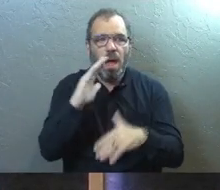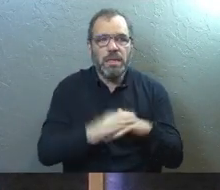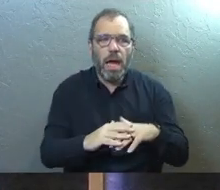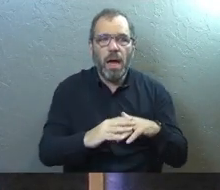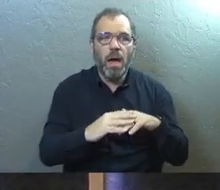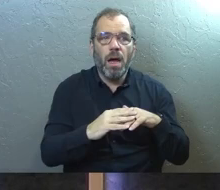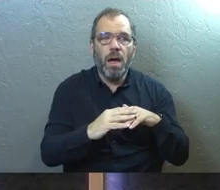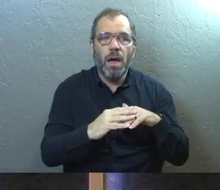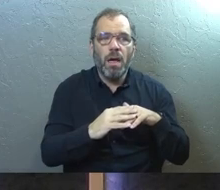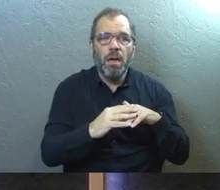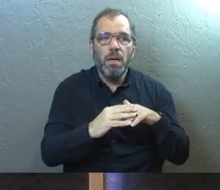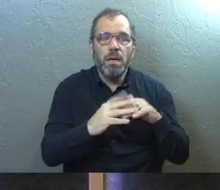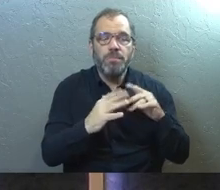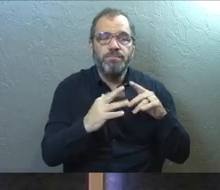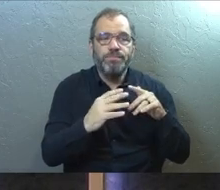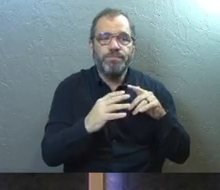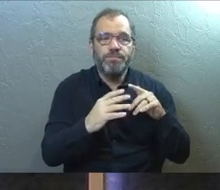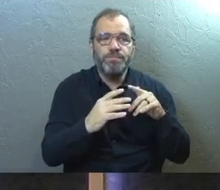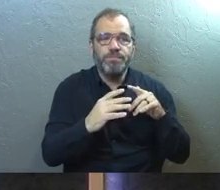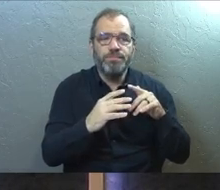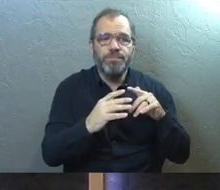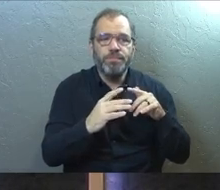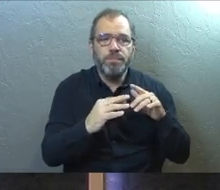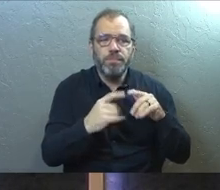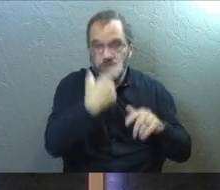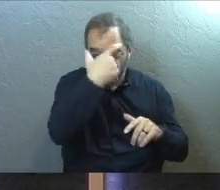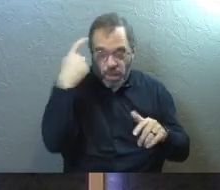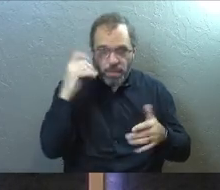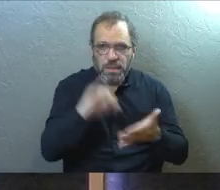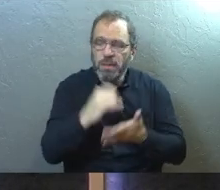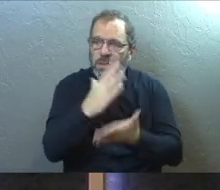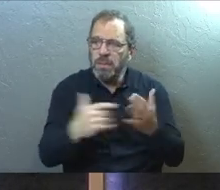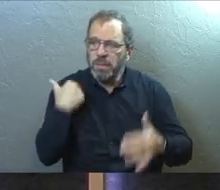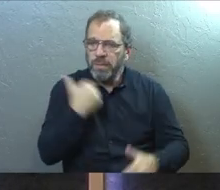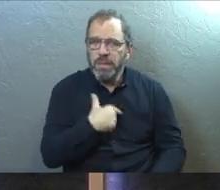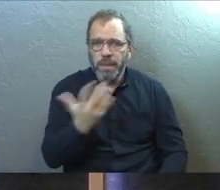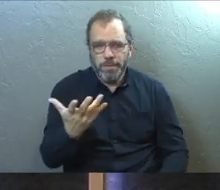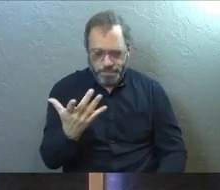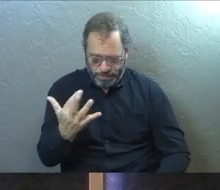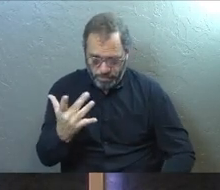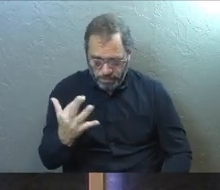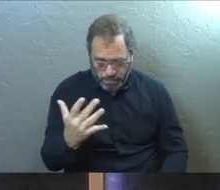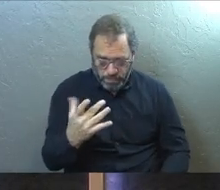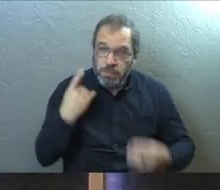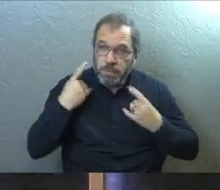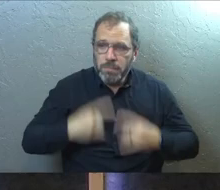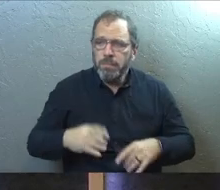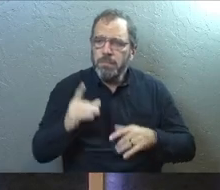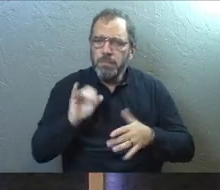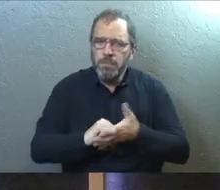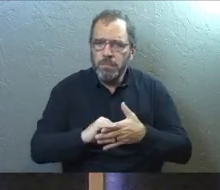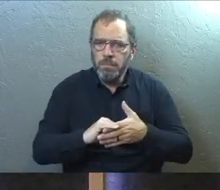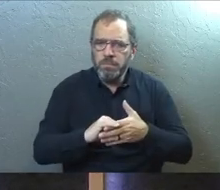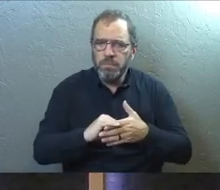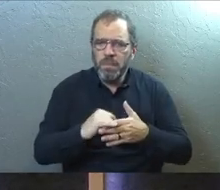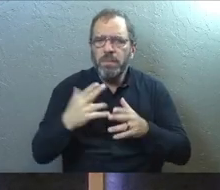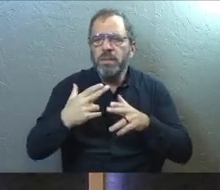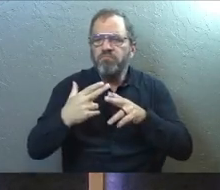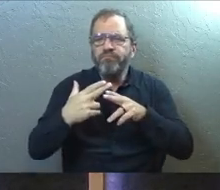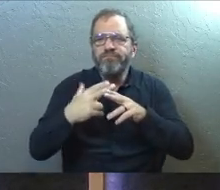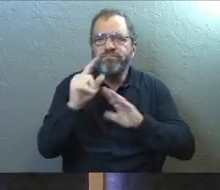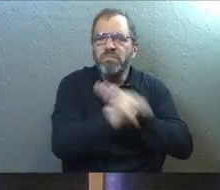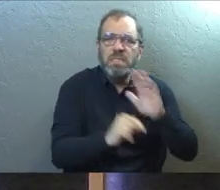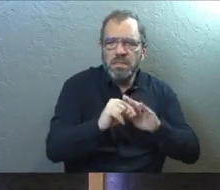trauma that we experienced from the past and we can't get free of it. For some of us, it's, uh, depression just can be seasons